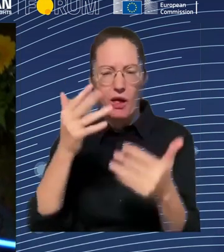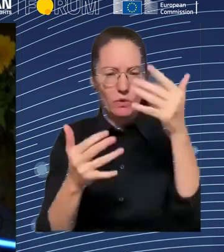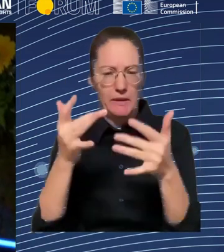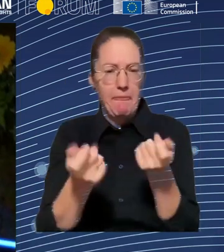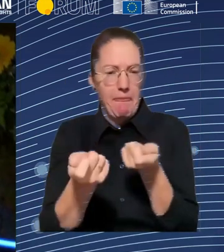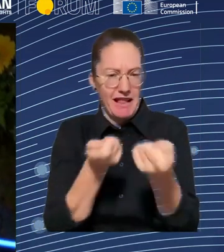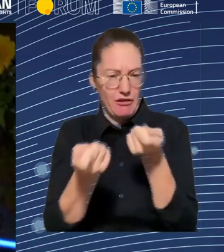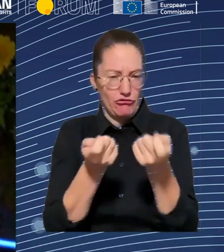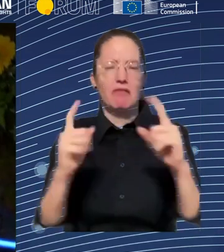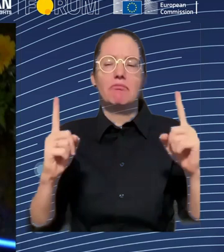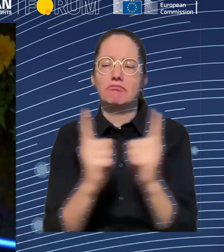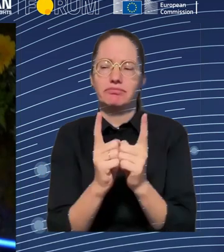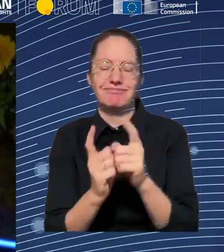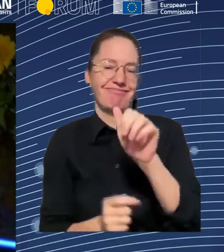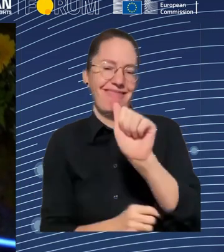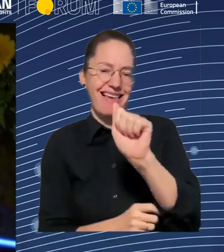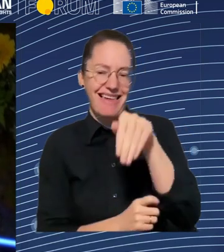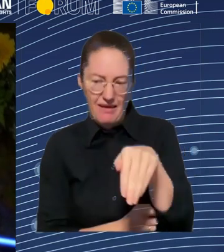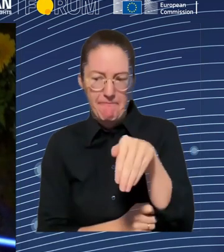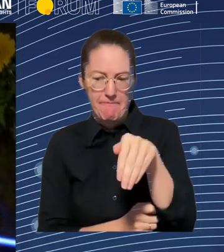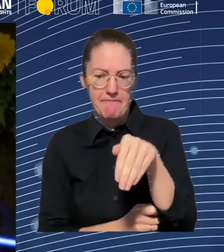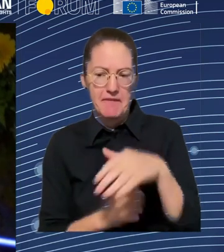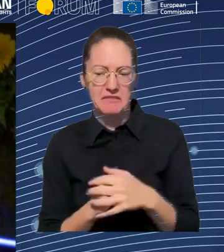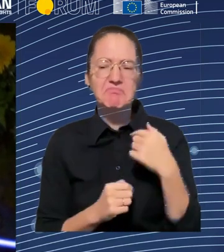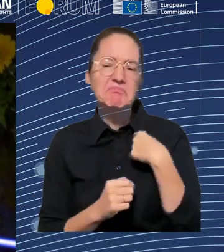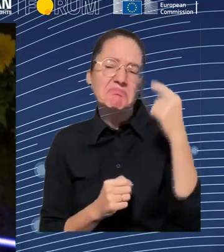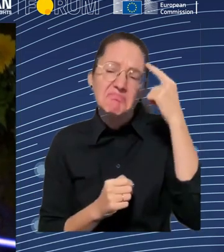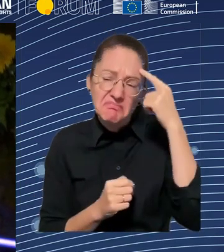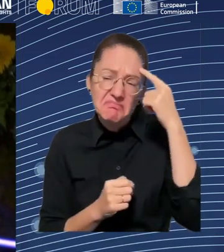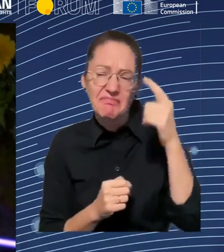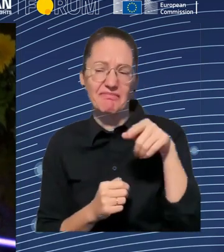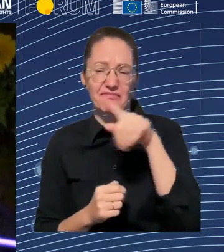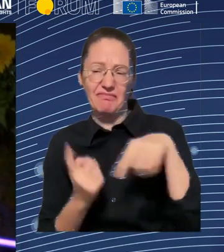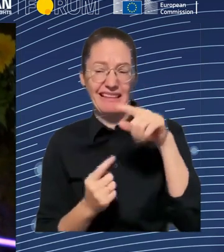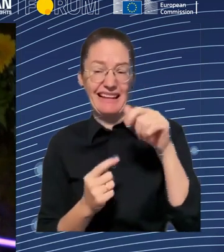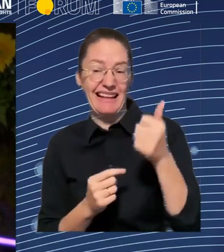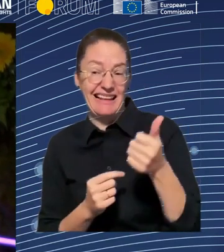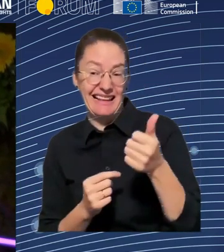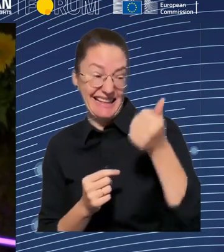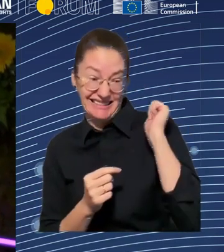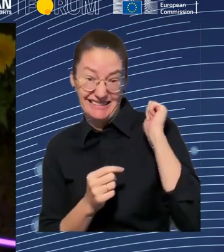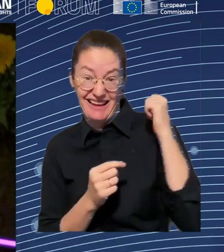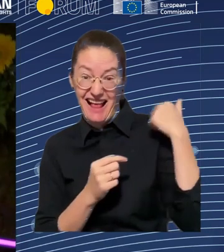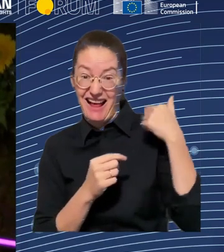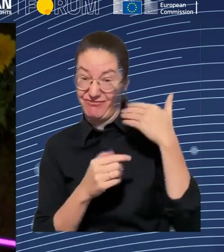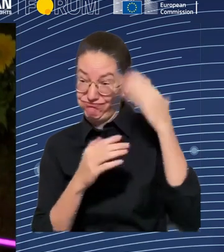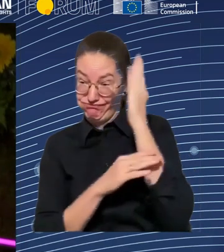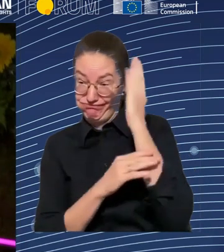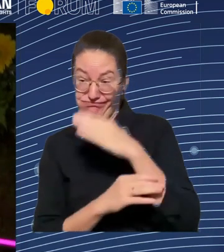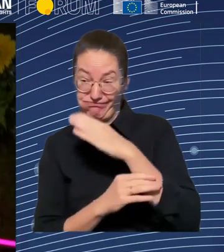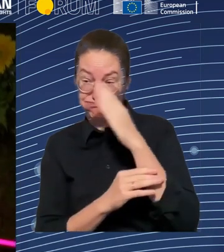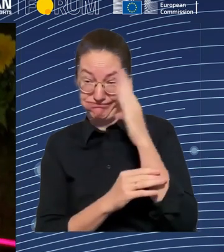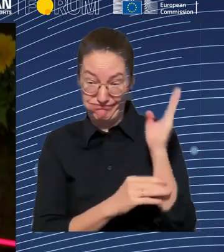important element. The key question that we are going to address today does not so much have a